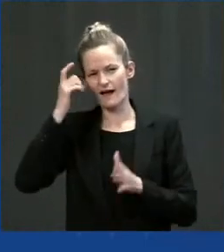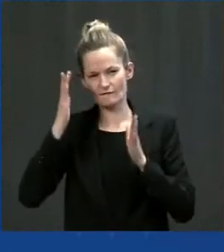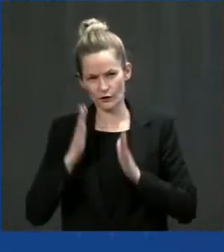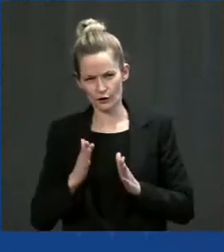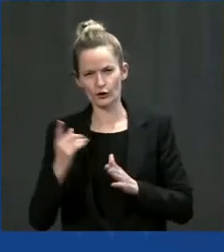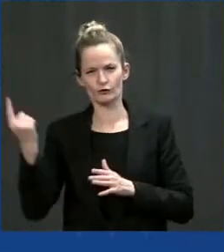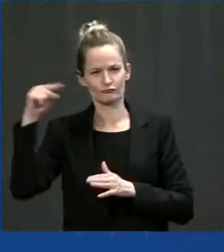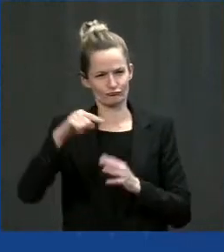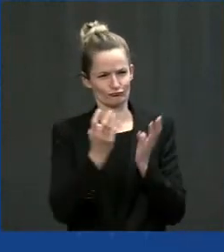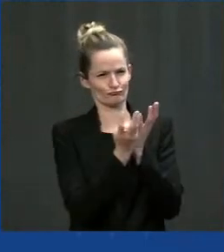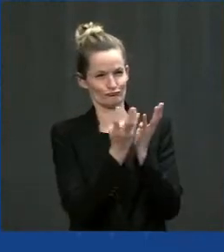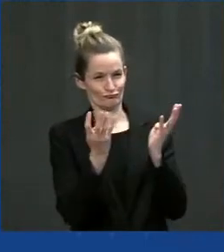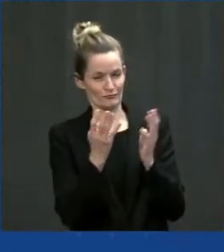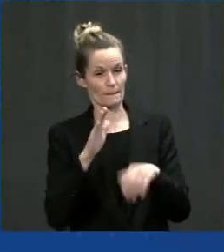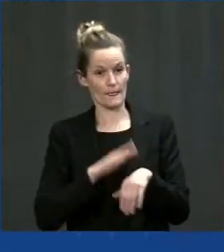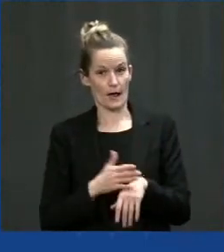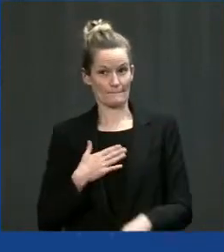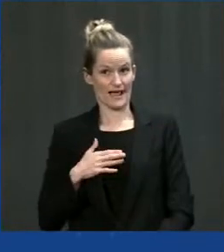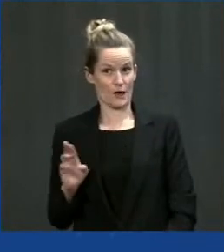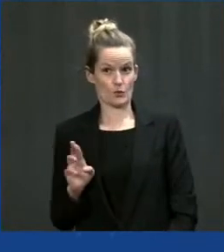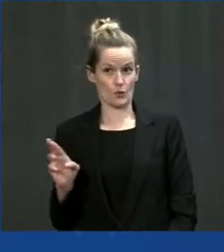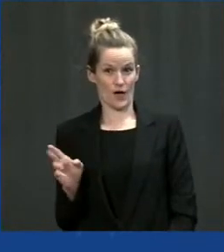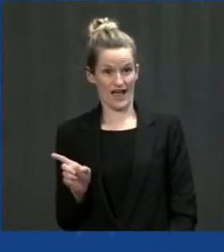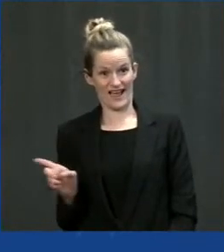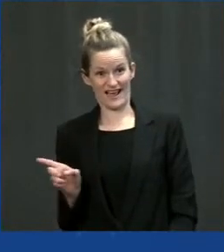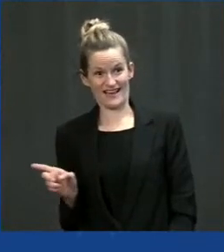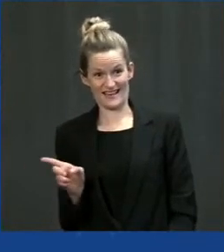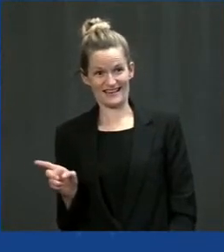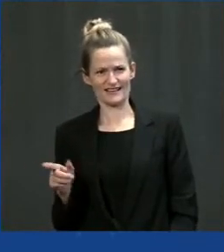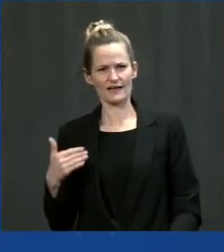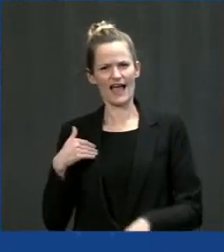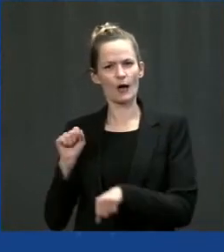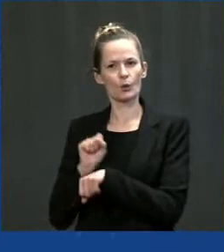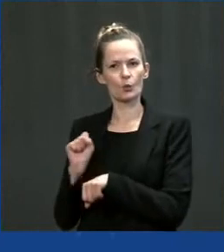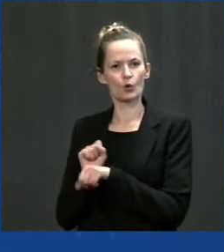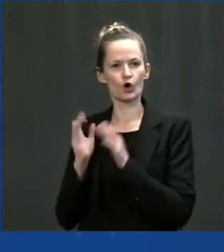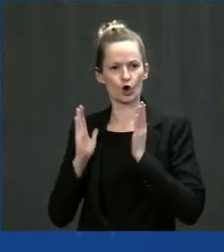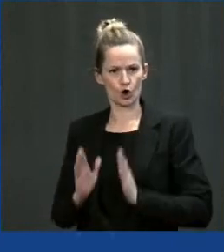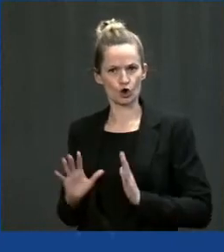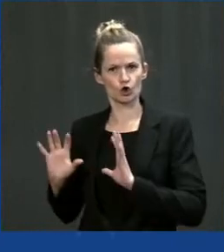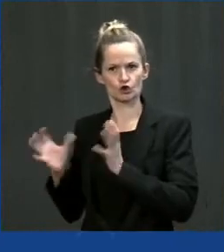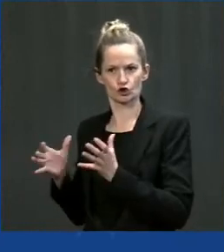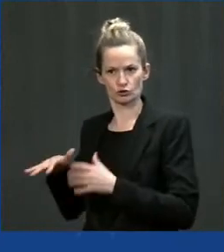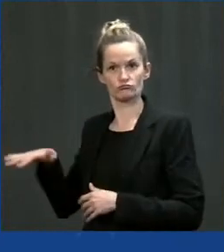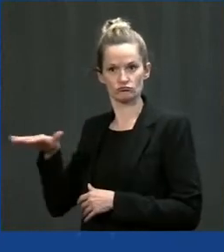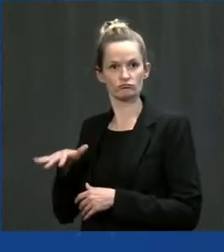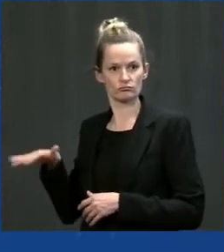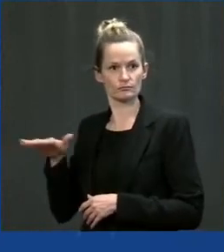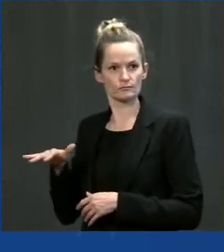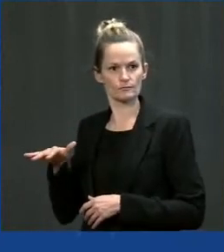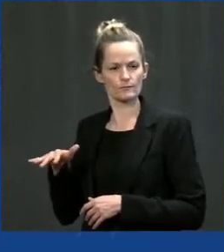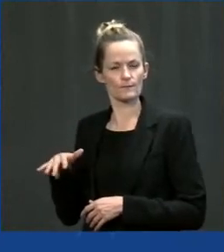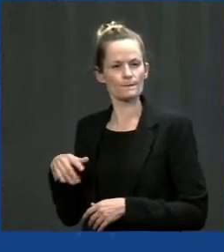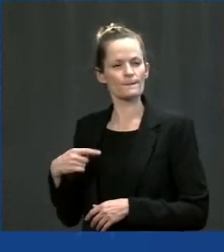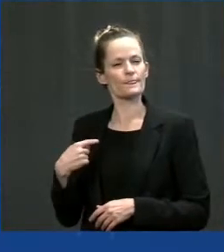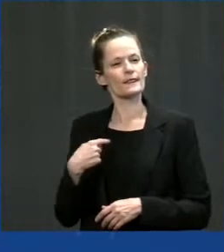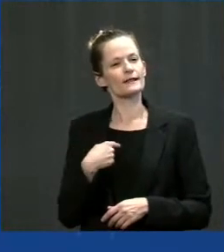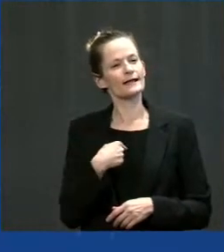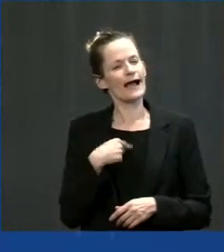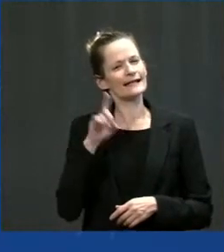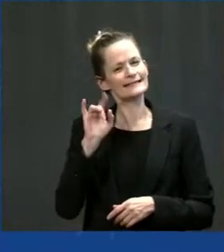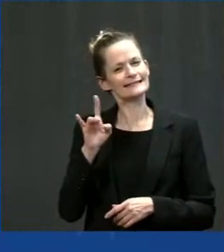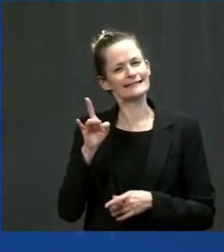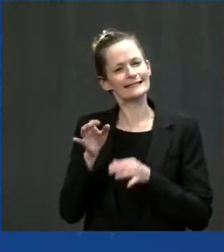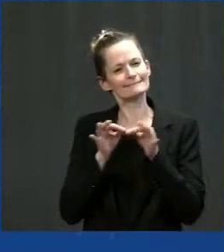the folks, both the the hourly workers and the management. And I talked about this having safety provisions in it.